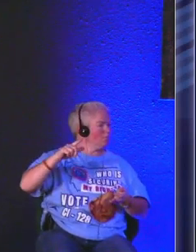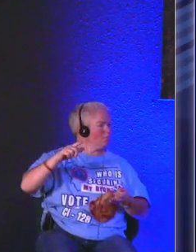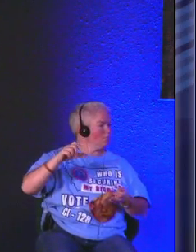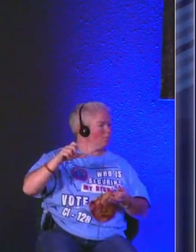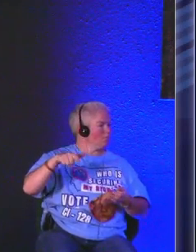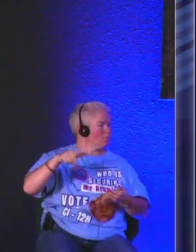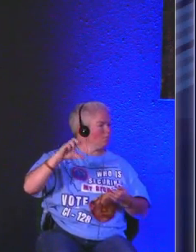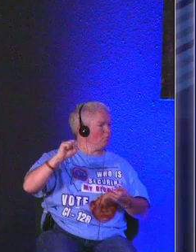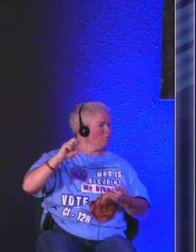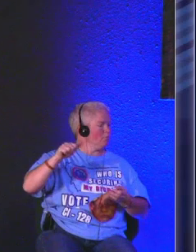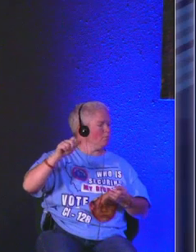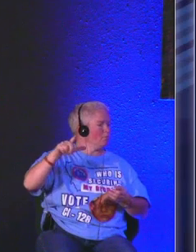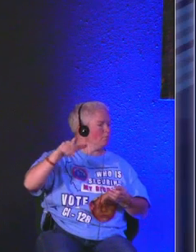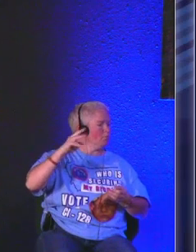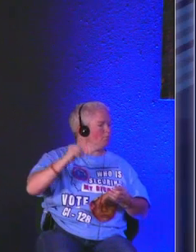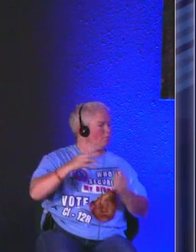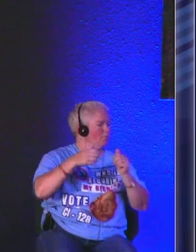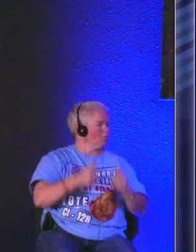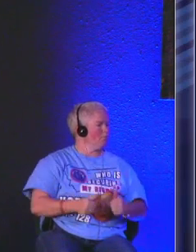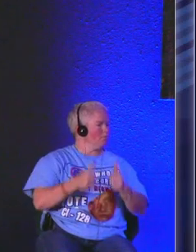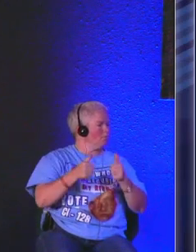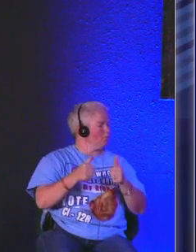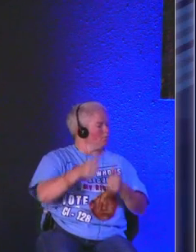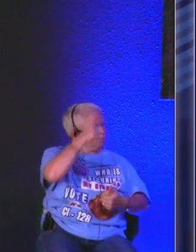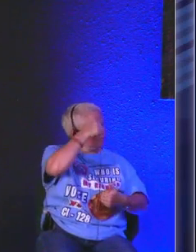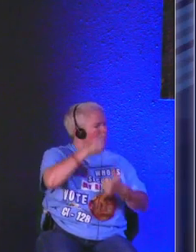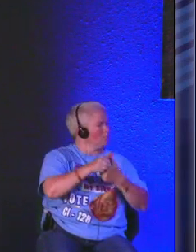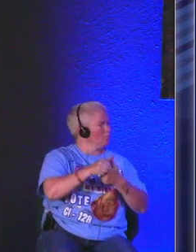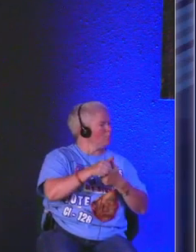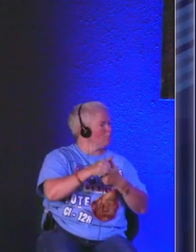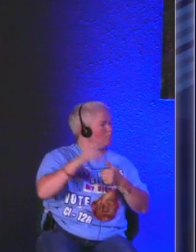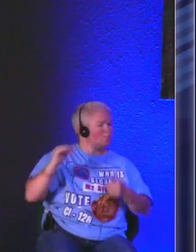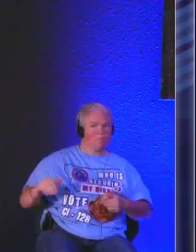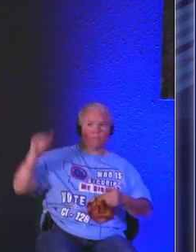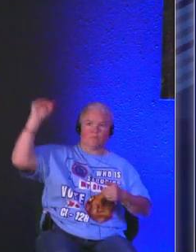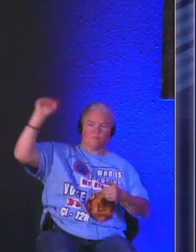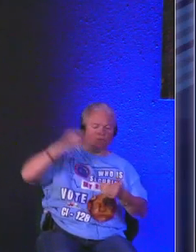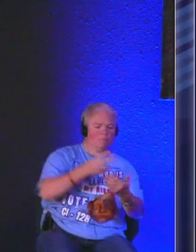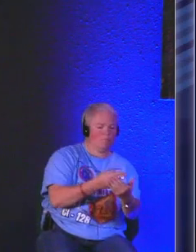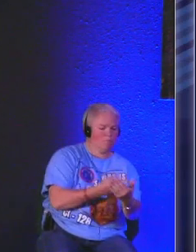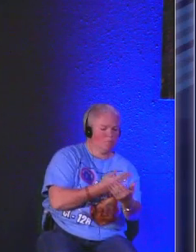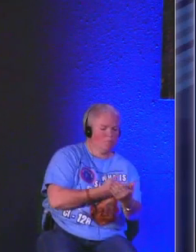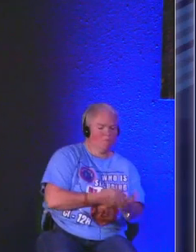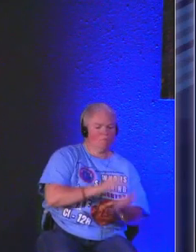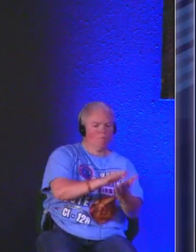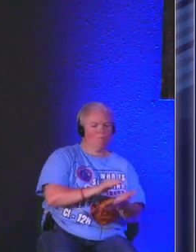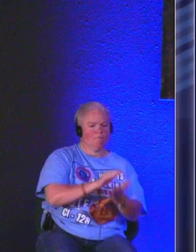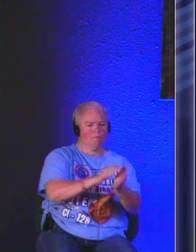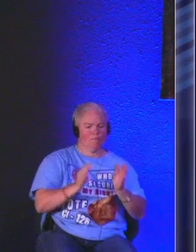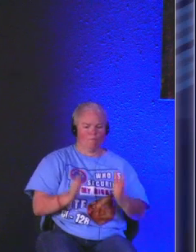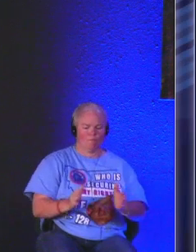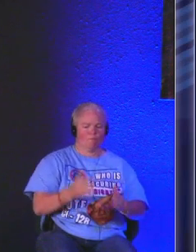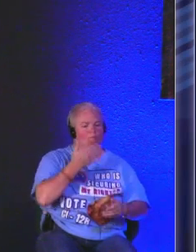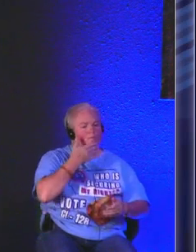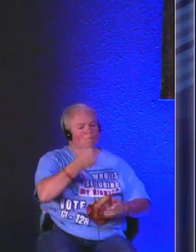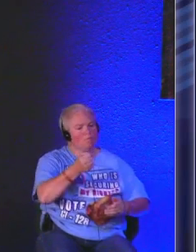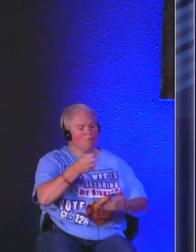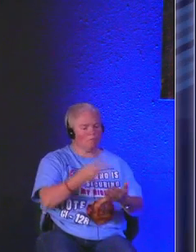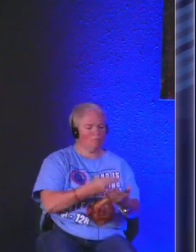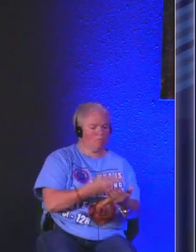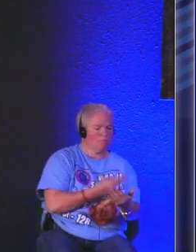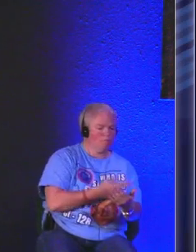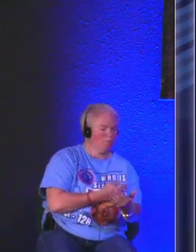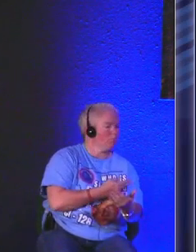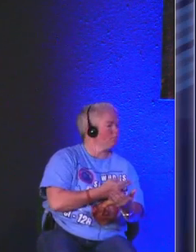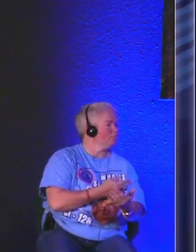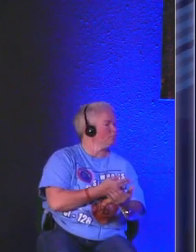seen a lot remember David grew up and he was a shepherd right and he took care of the sheep and then